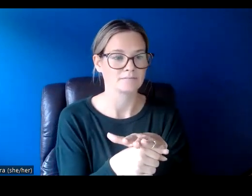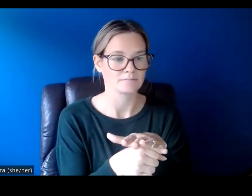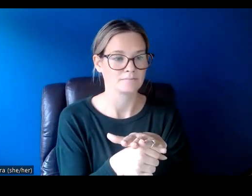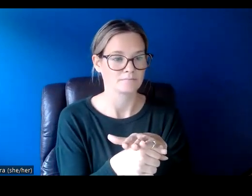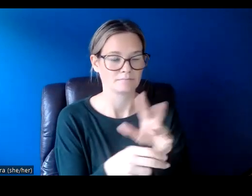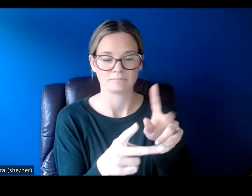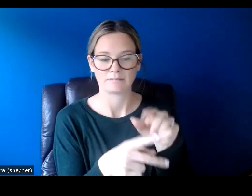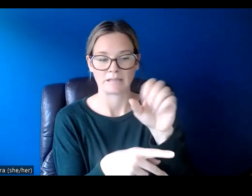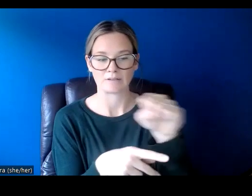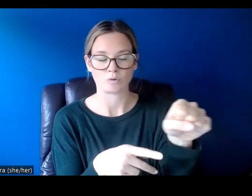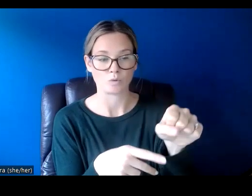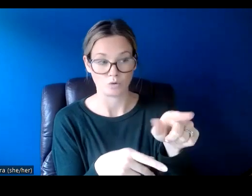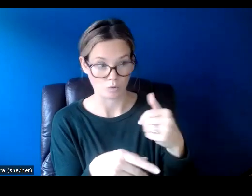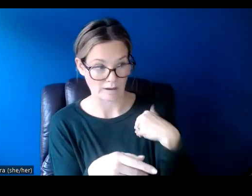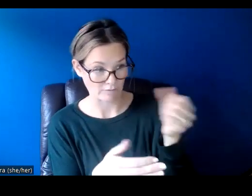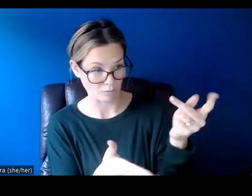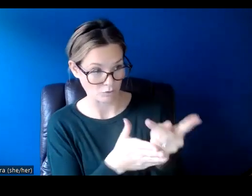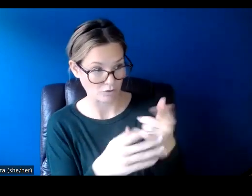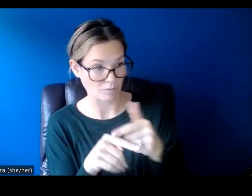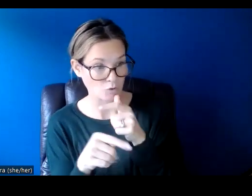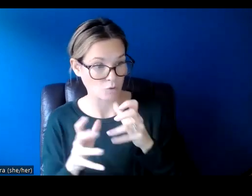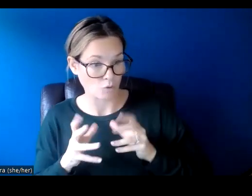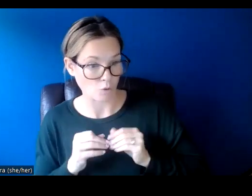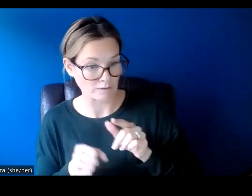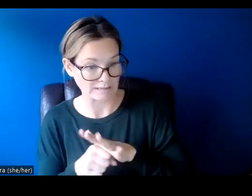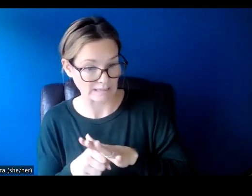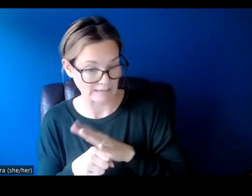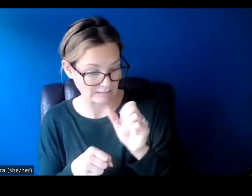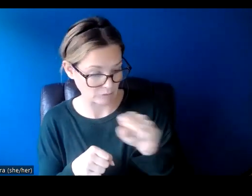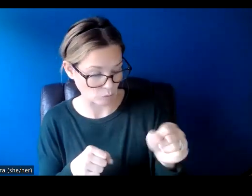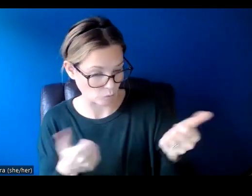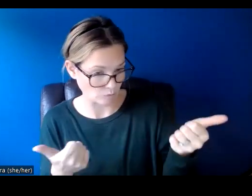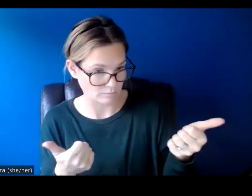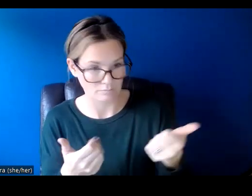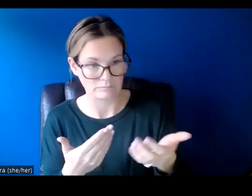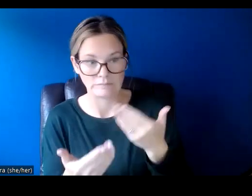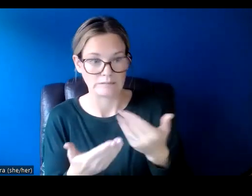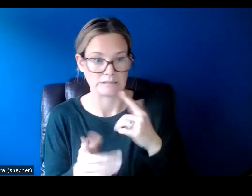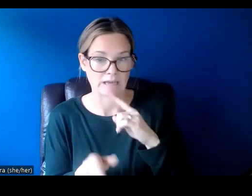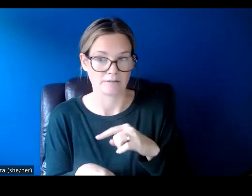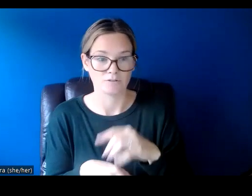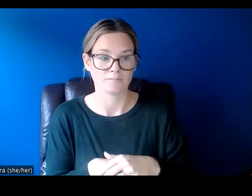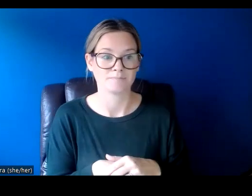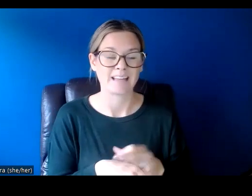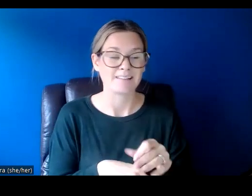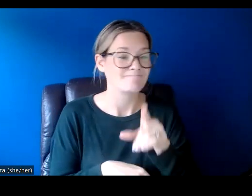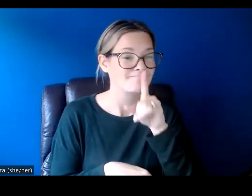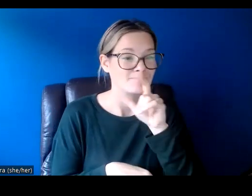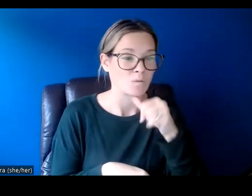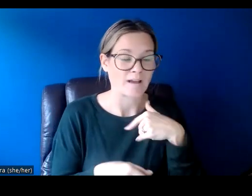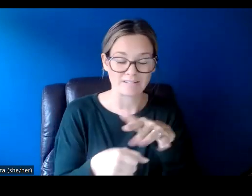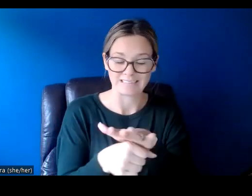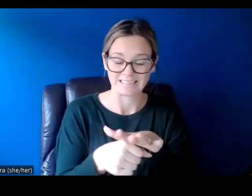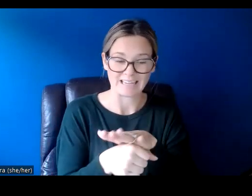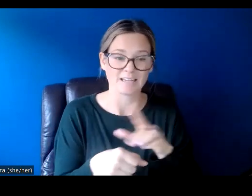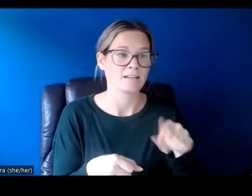yes or no. Do you have approval from your site owner? Very easy question. If you do not have a site, if you're